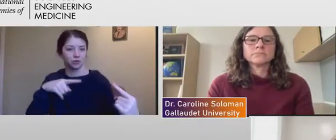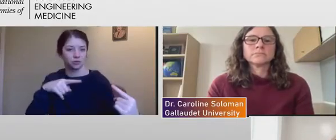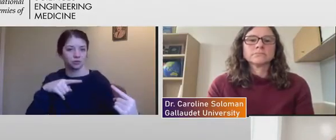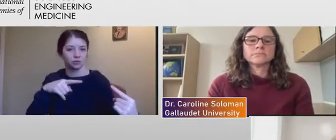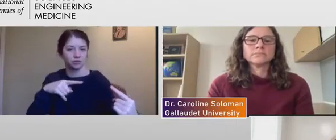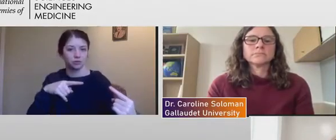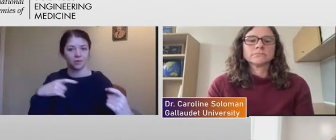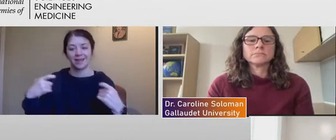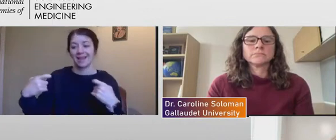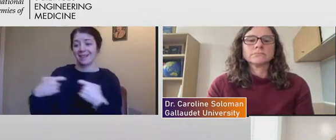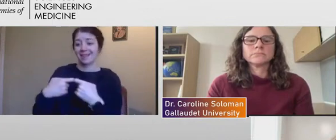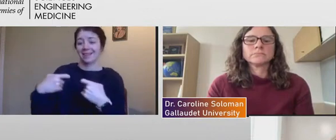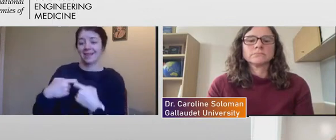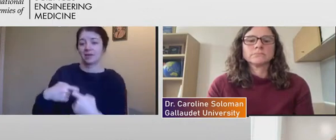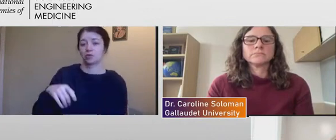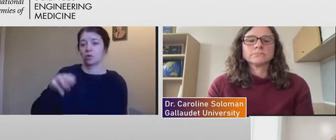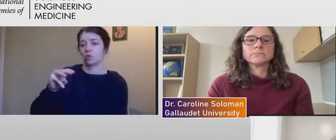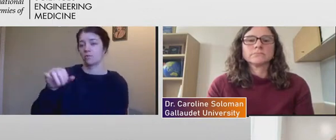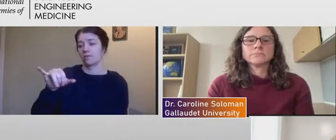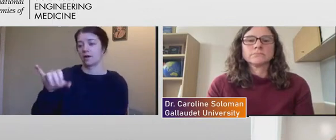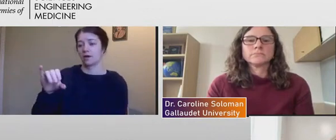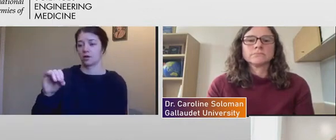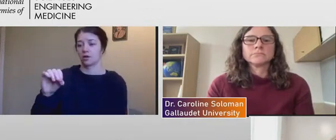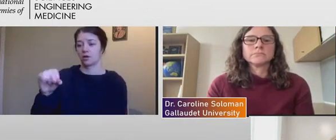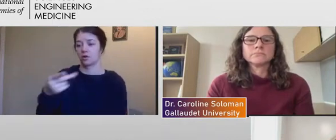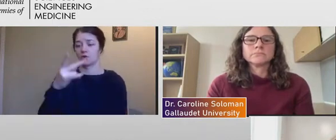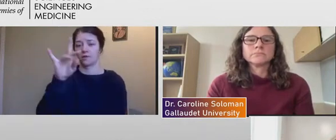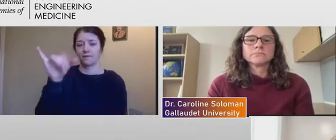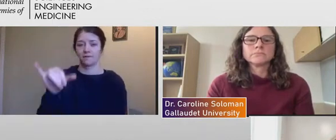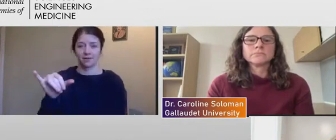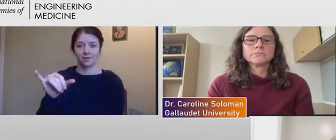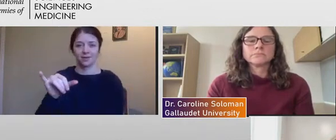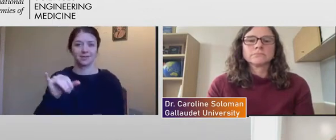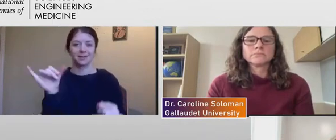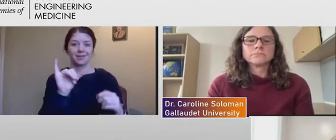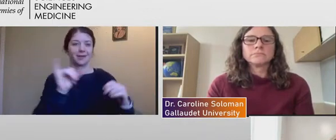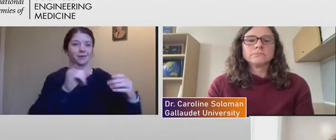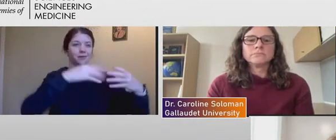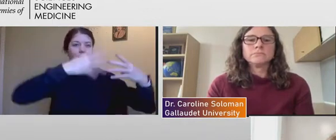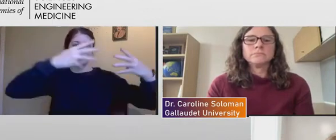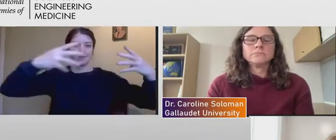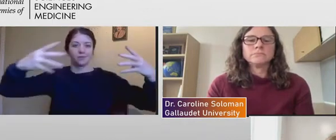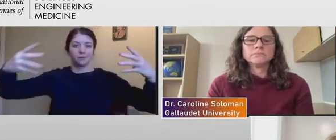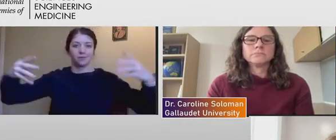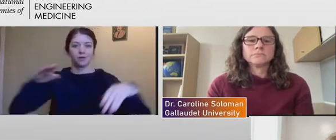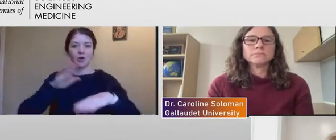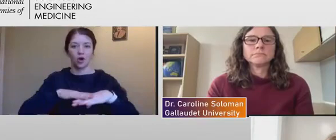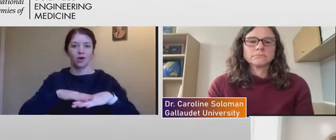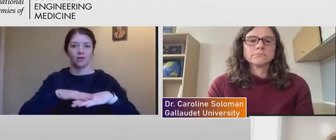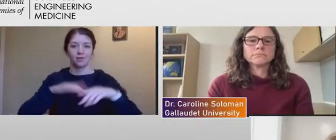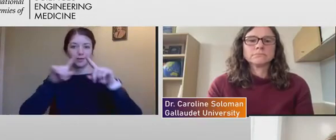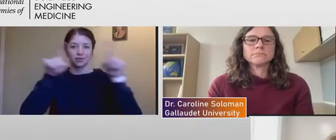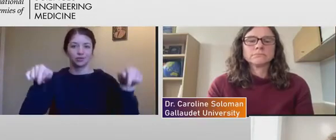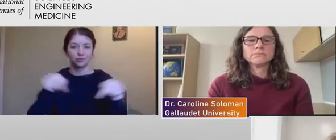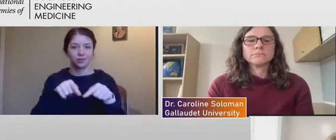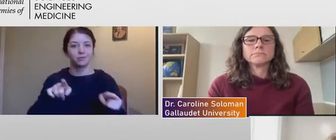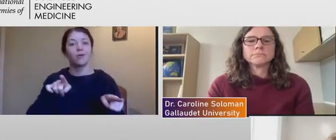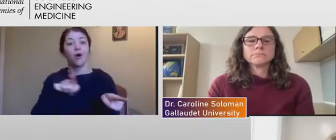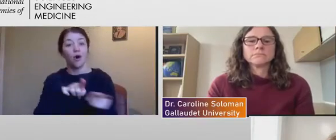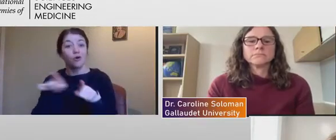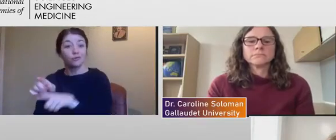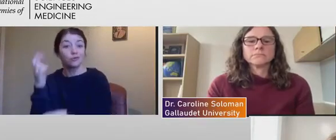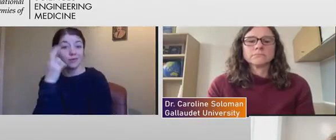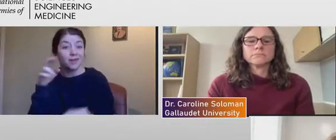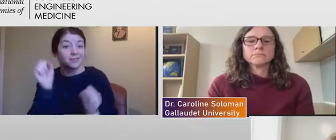electromyography is it's a squiggly line on the screen. But we also realized that we could hear it. And so,